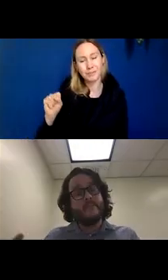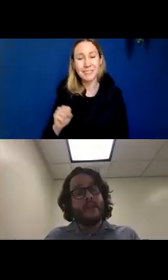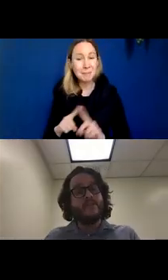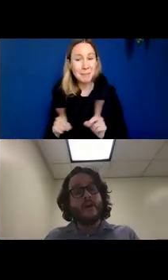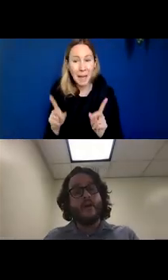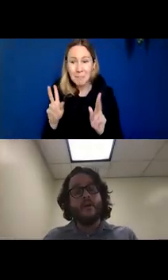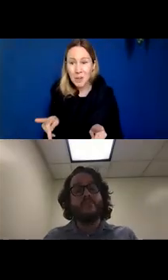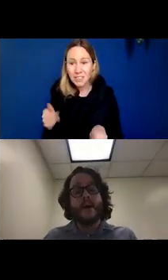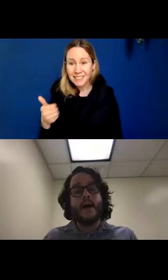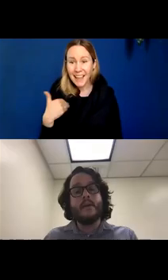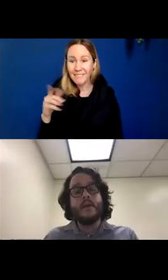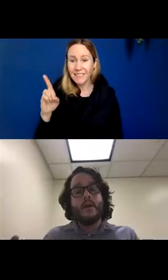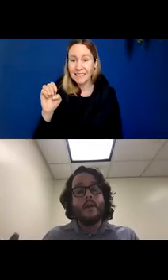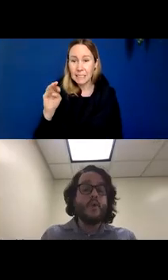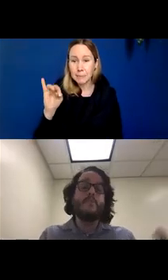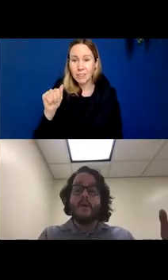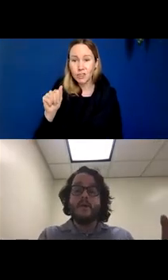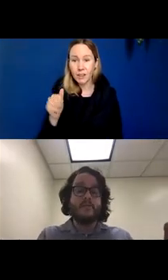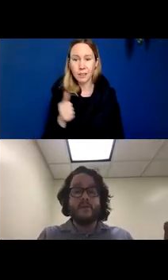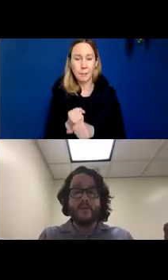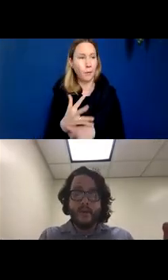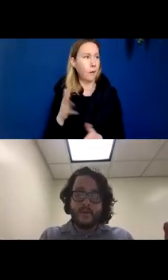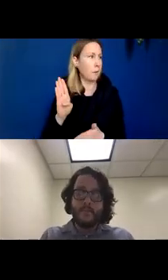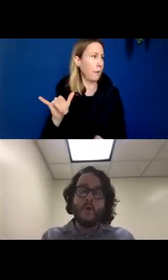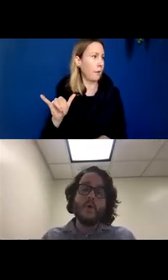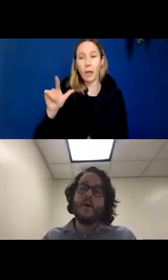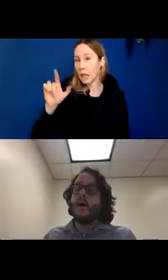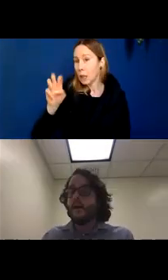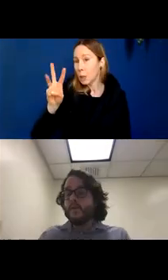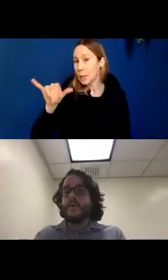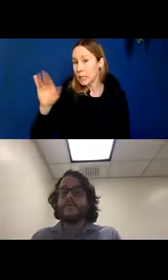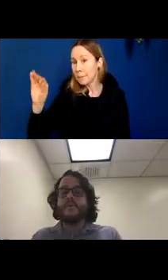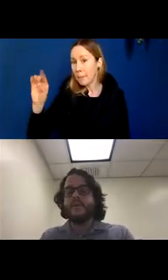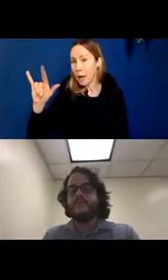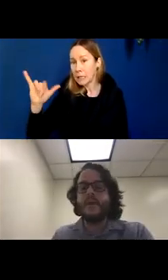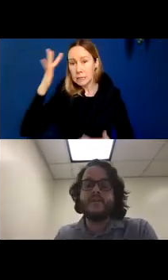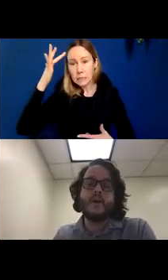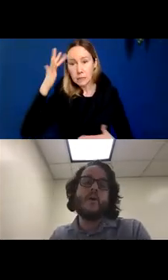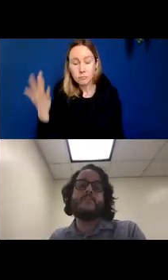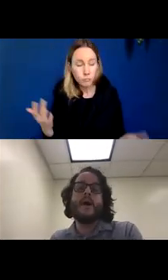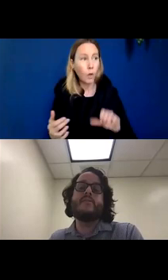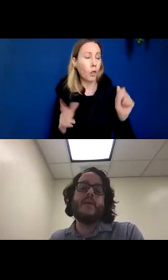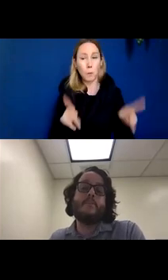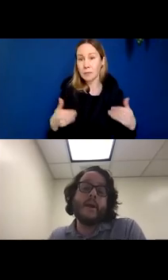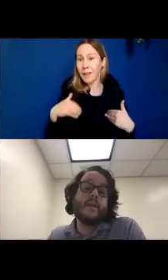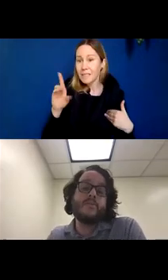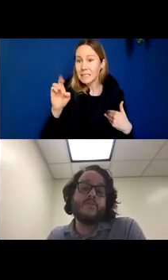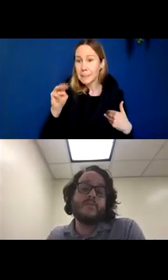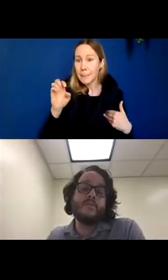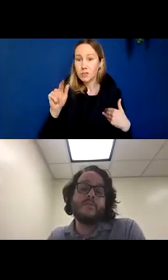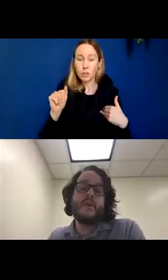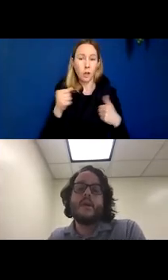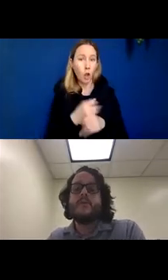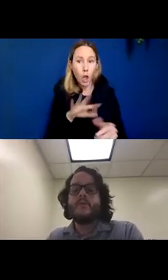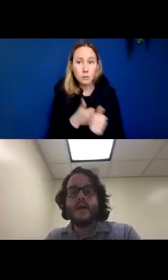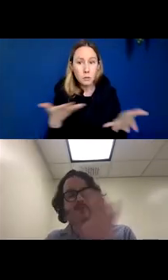that has dementia caused by Lewy body disease, for example, or another person that has dementia caused by, say, Parkinson's